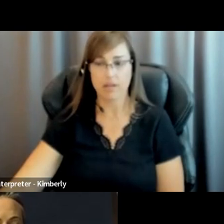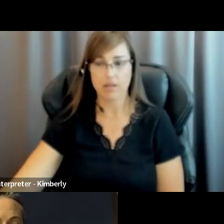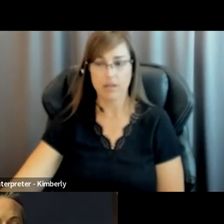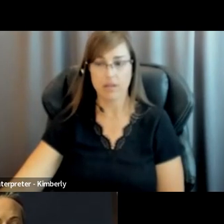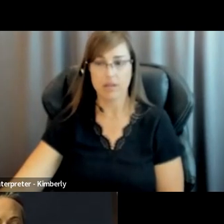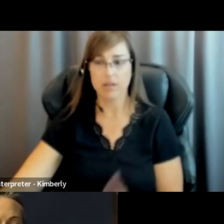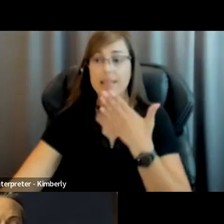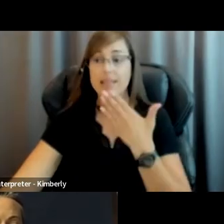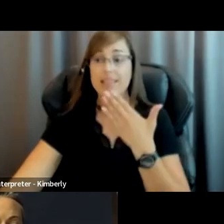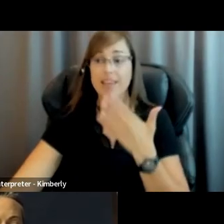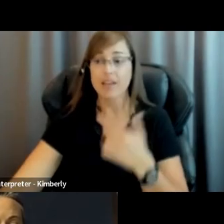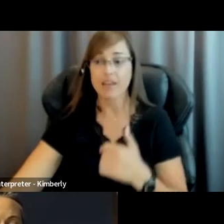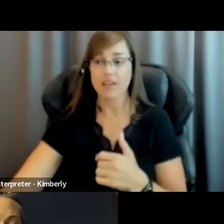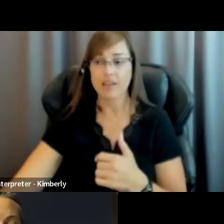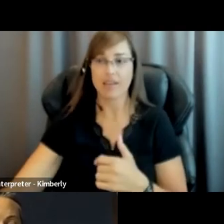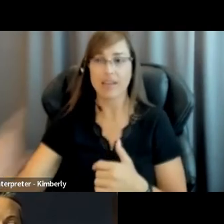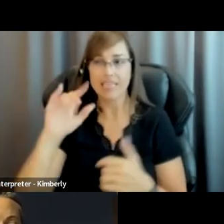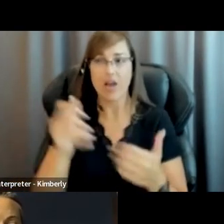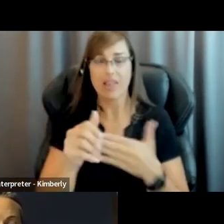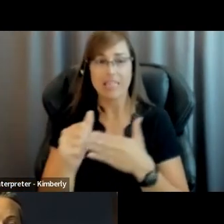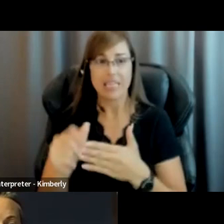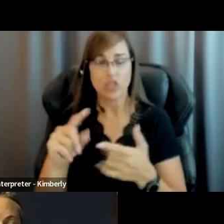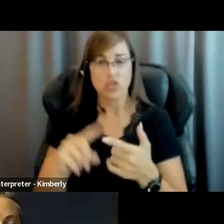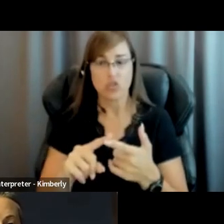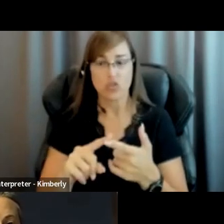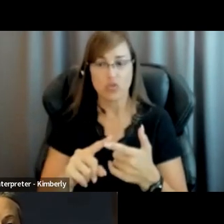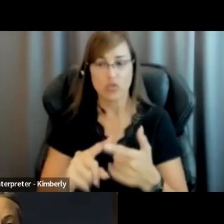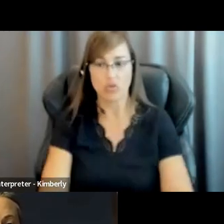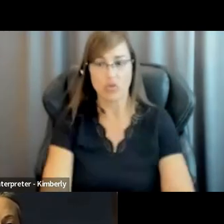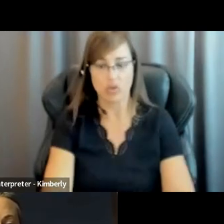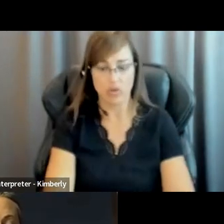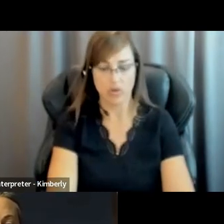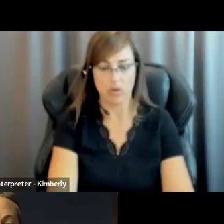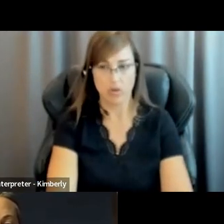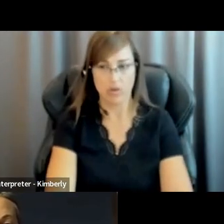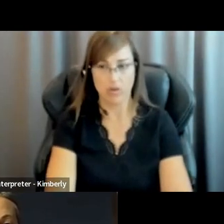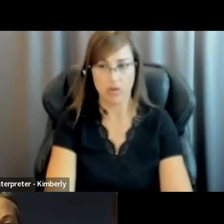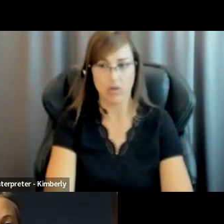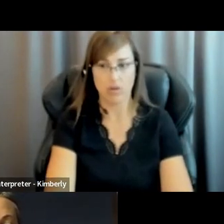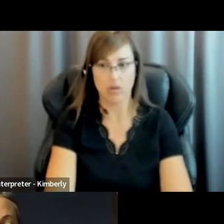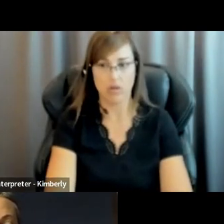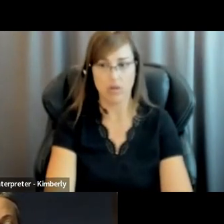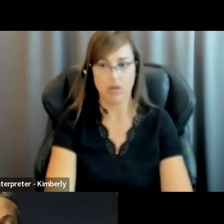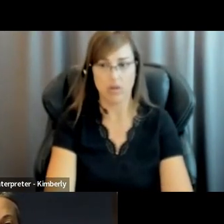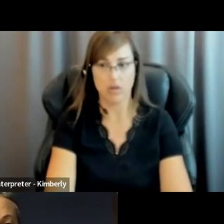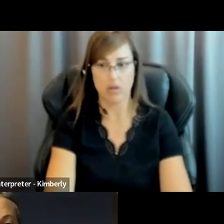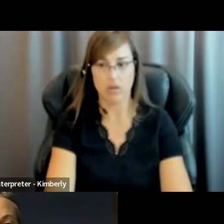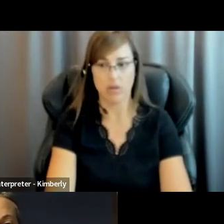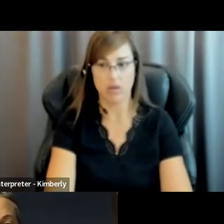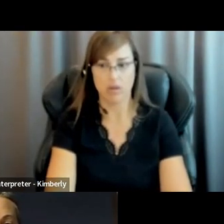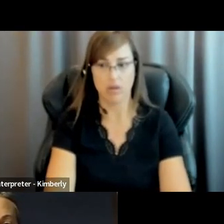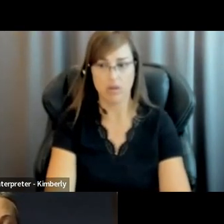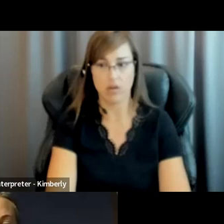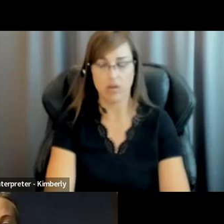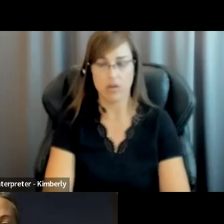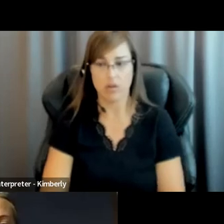Thank you. I think that leads me to a question I've been looking forward to asking you based upon my reading of your